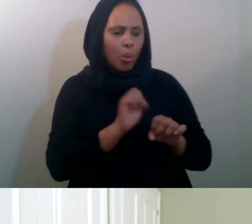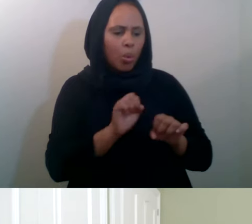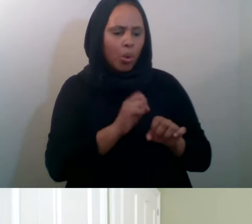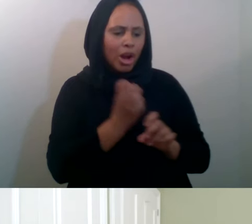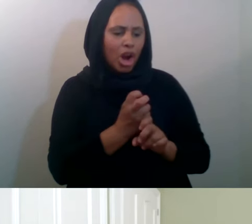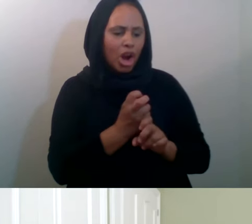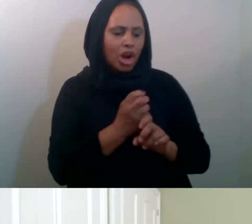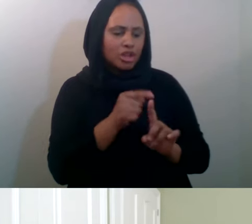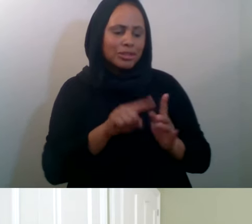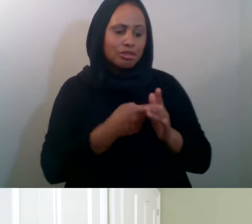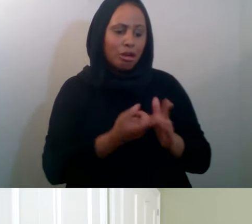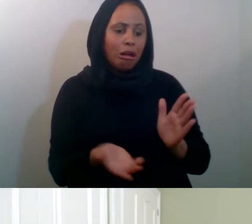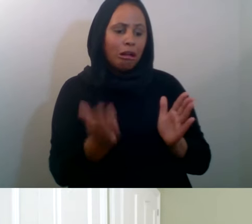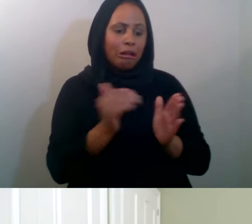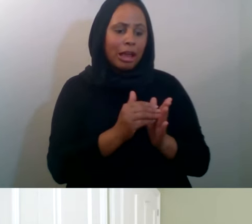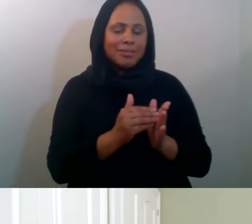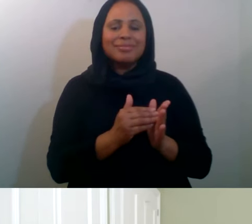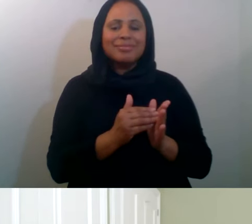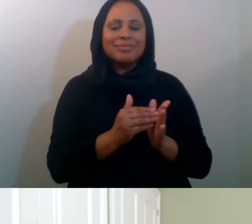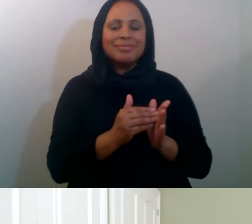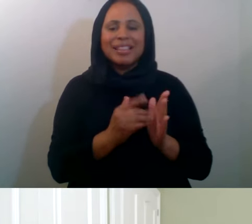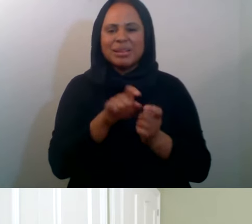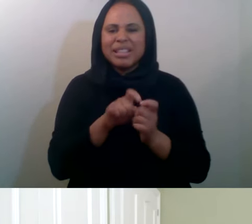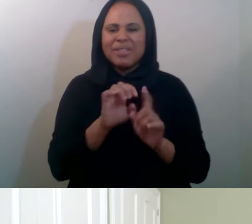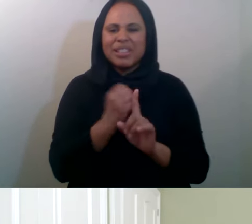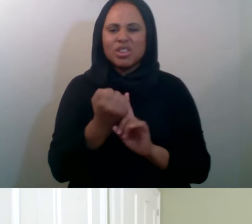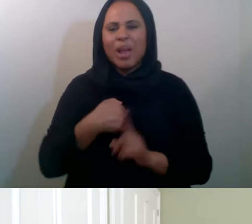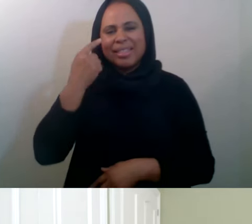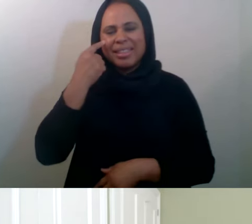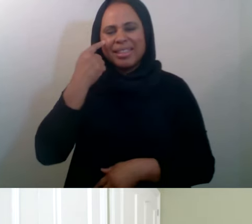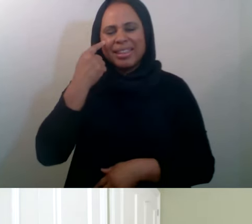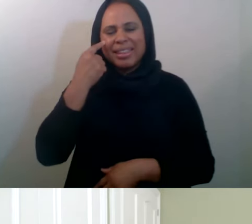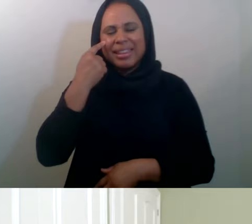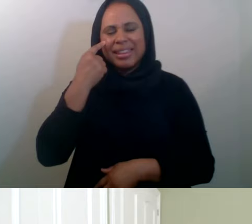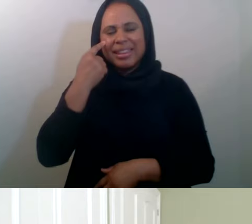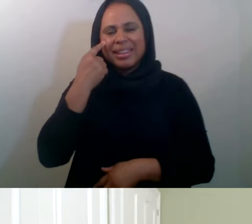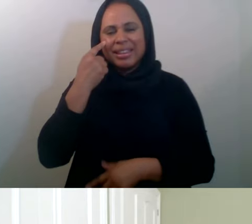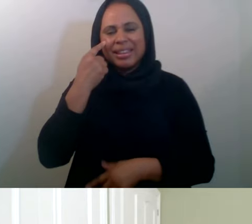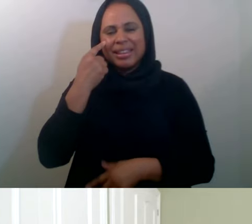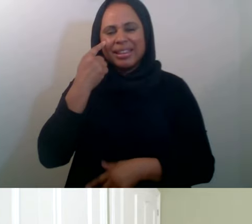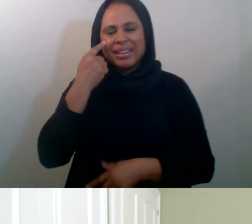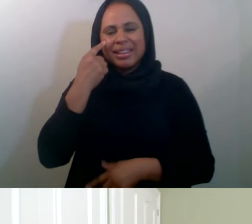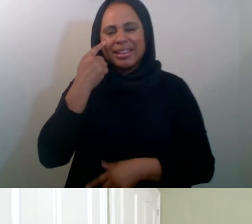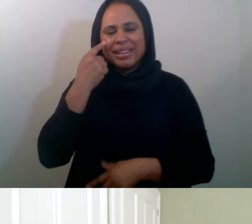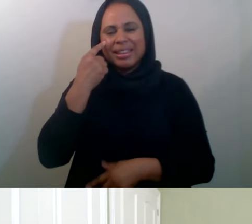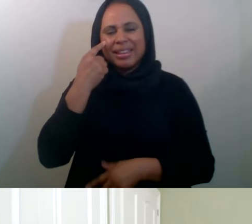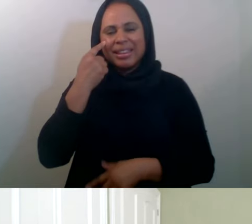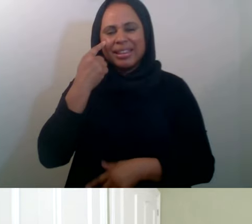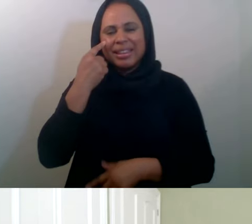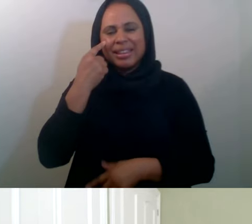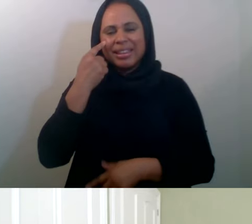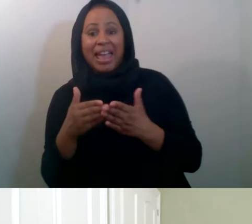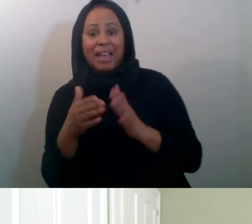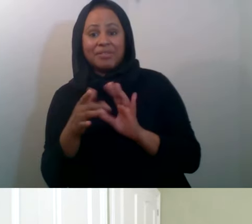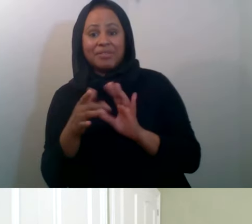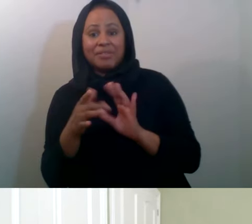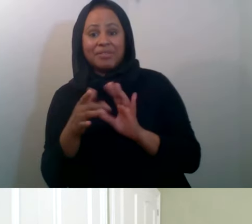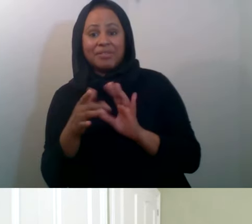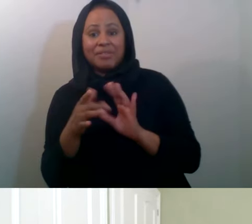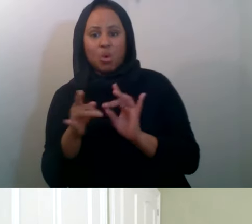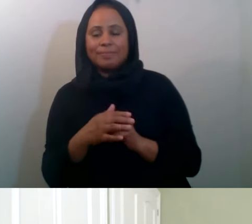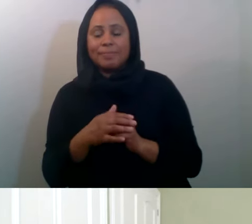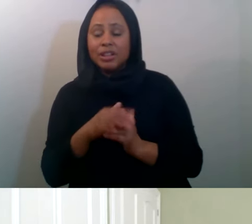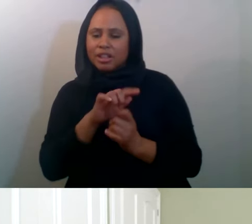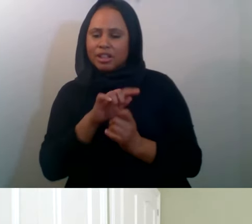it, it's a specific situation that I think that that's been incredible. The other half story I'll share is there's a specific mosque in Michigan,